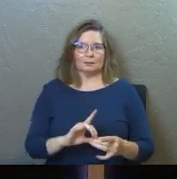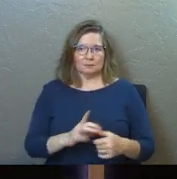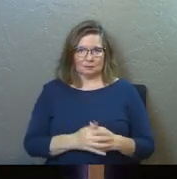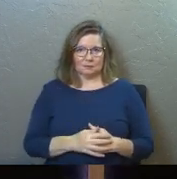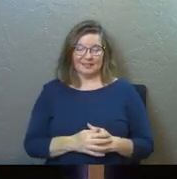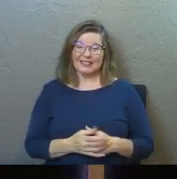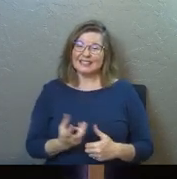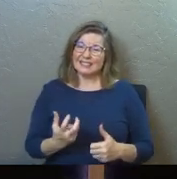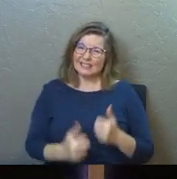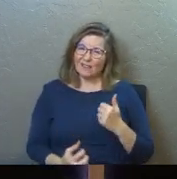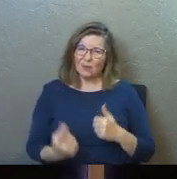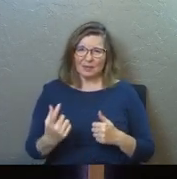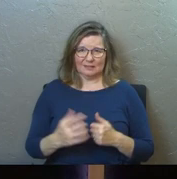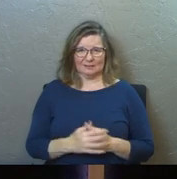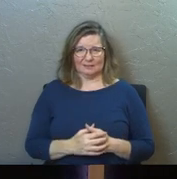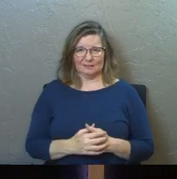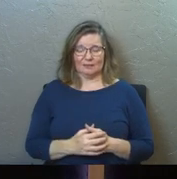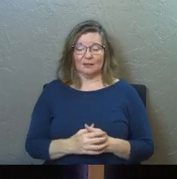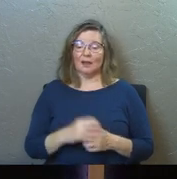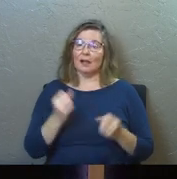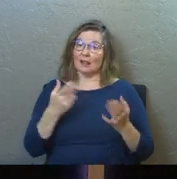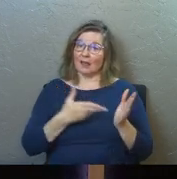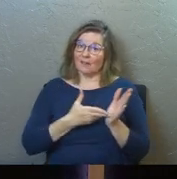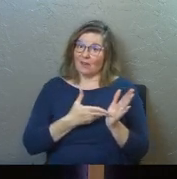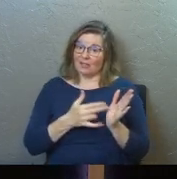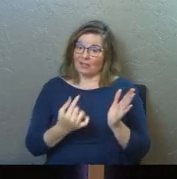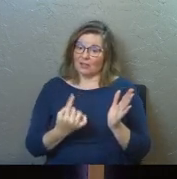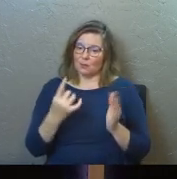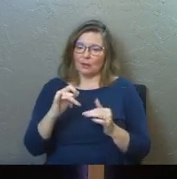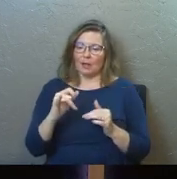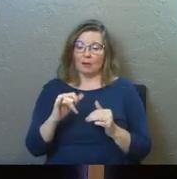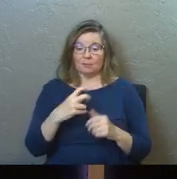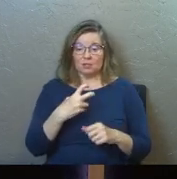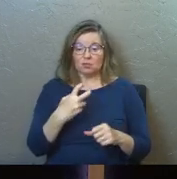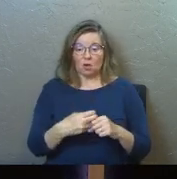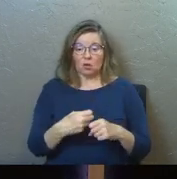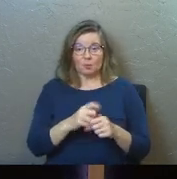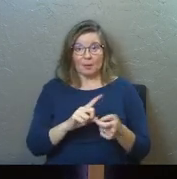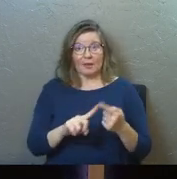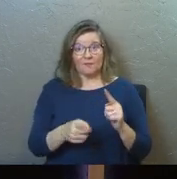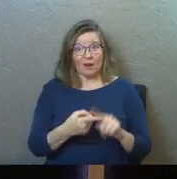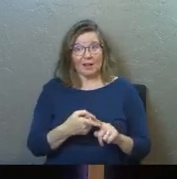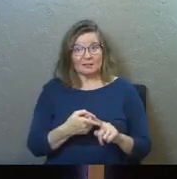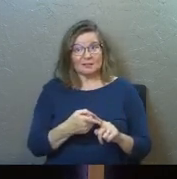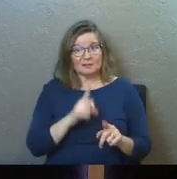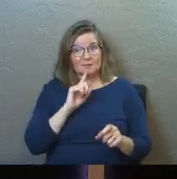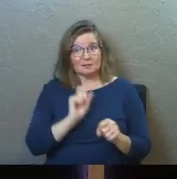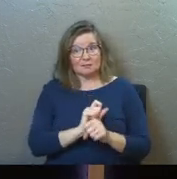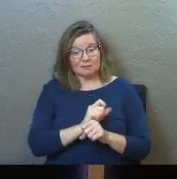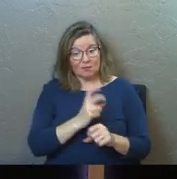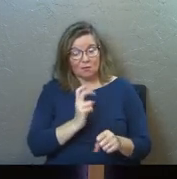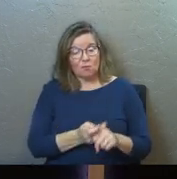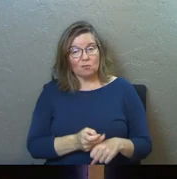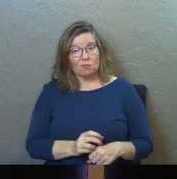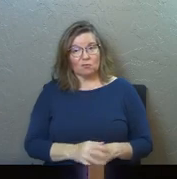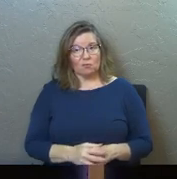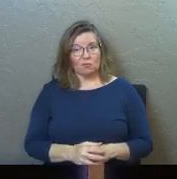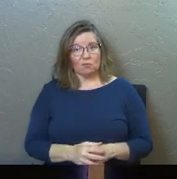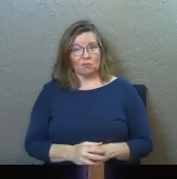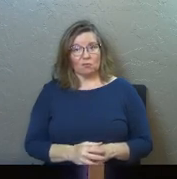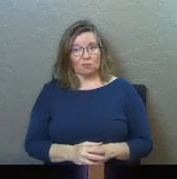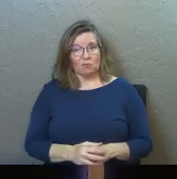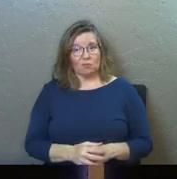This is a tough one. Again, a lot of honesty in this one, like it's hard to make friends. Is